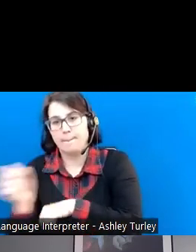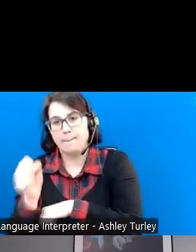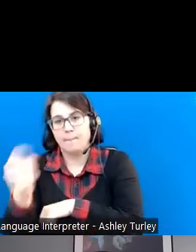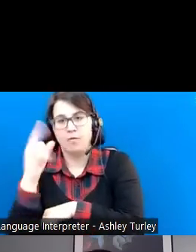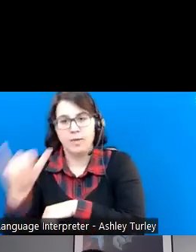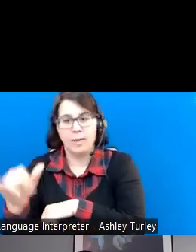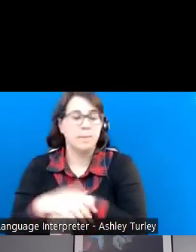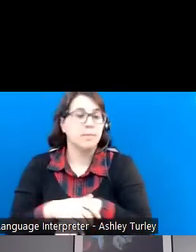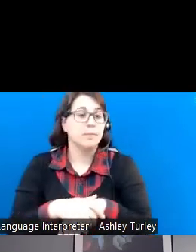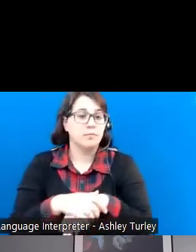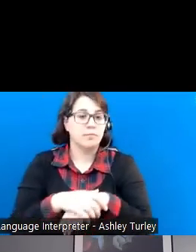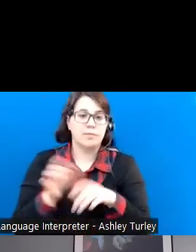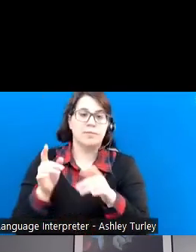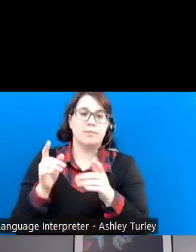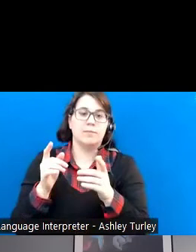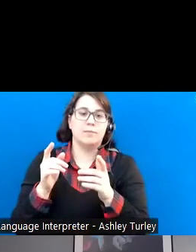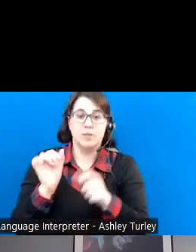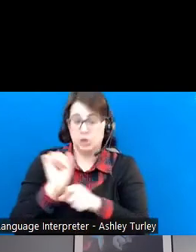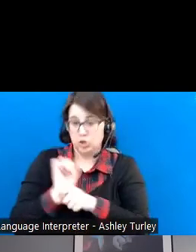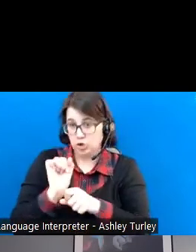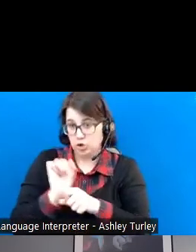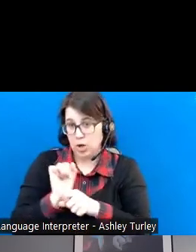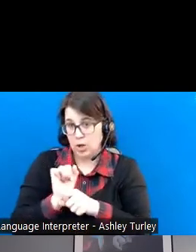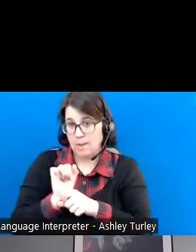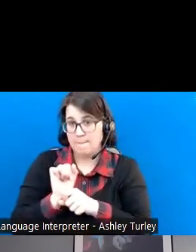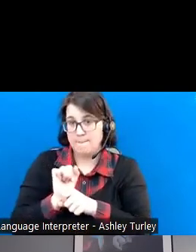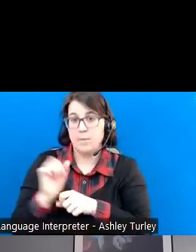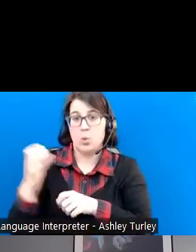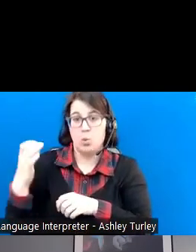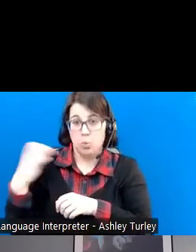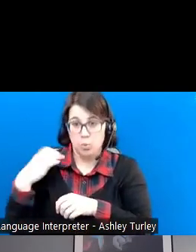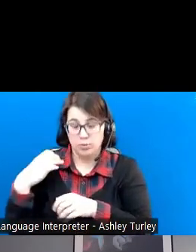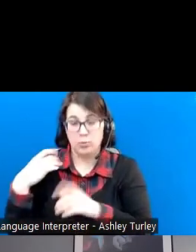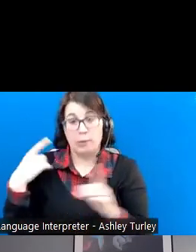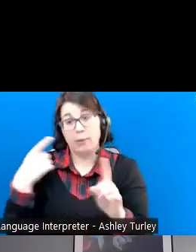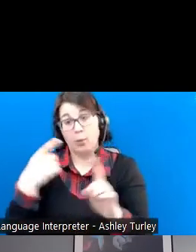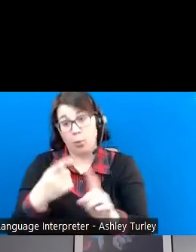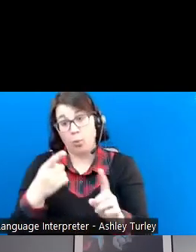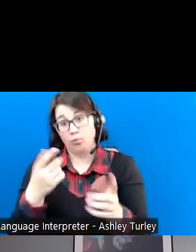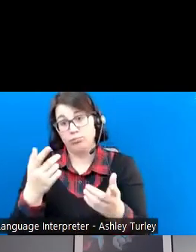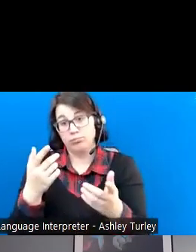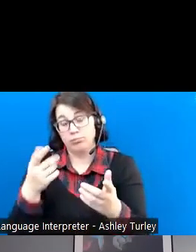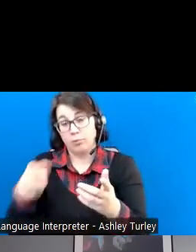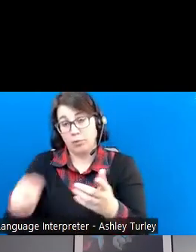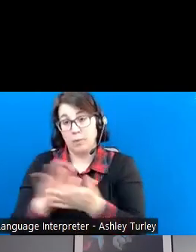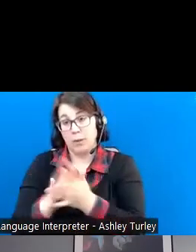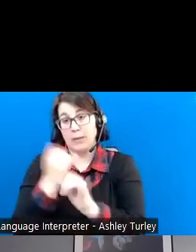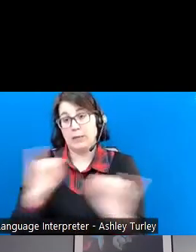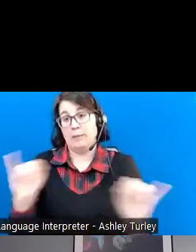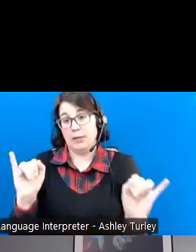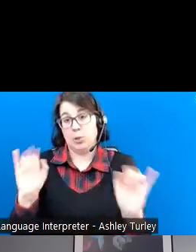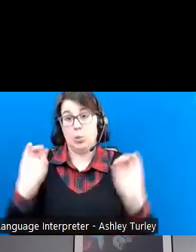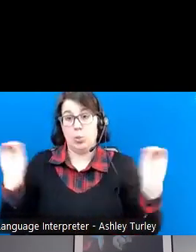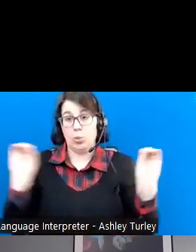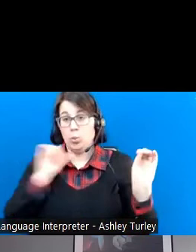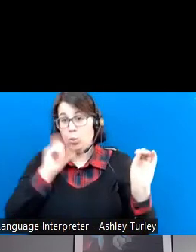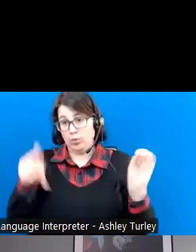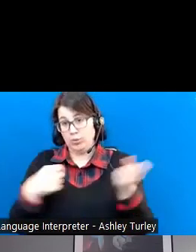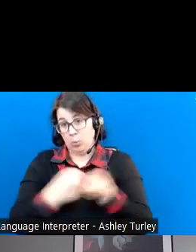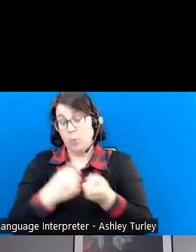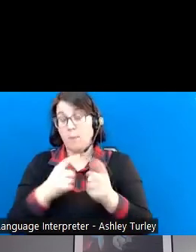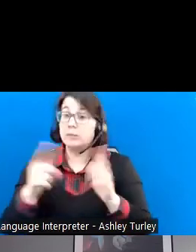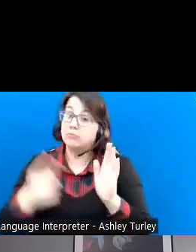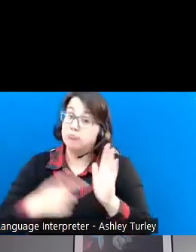And then job coaching also. So the ultimate goal, right, is to have the person be independent in their job without any support. But sometimes,